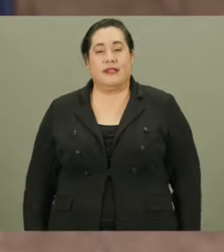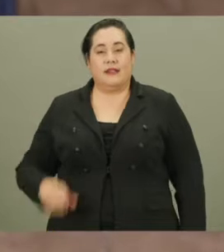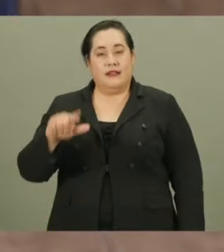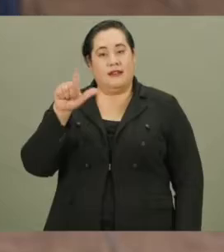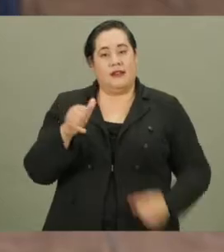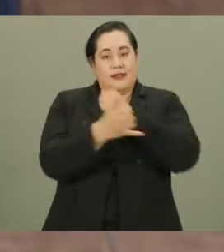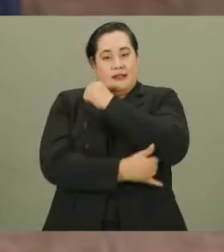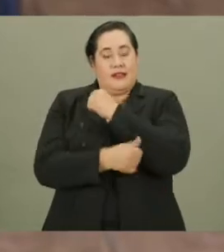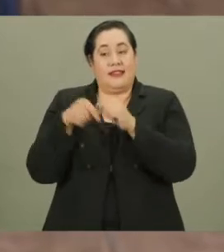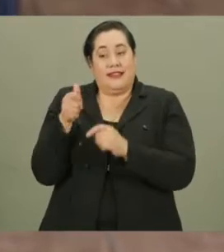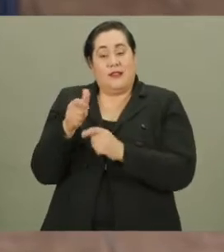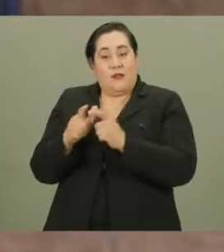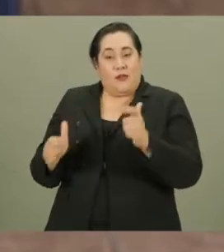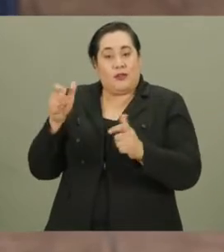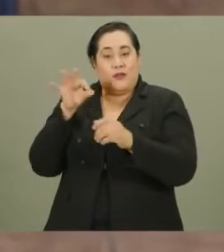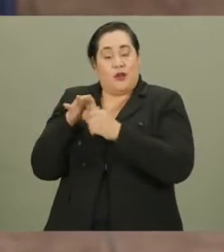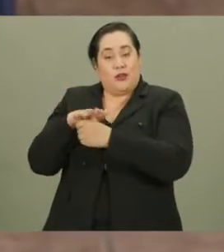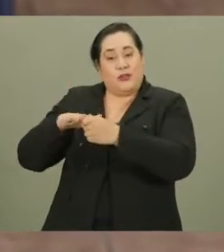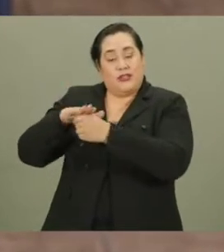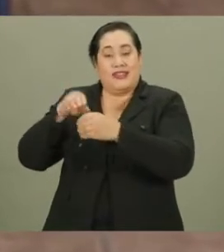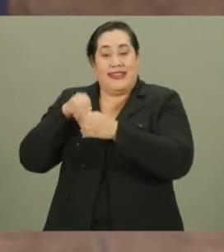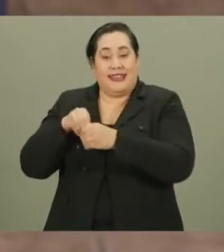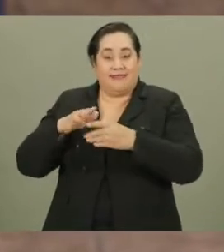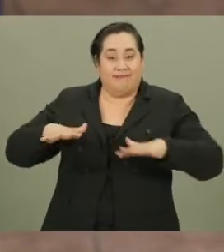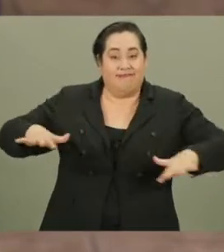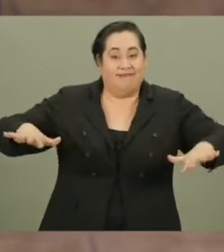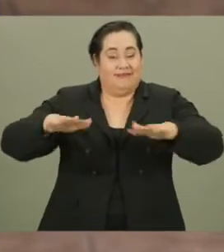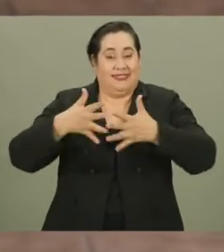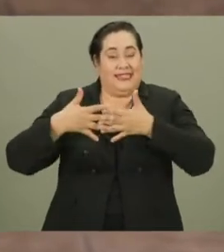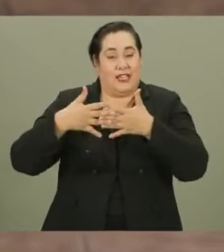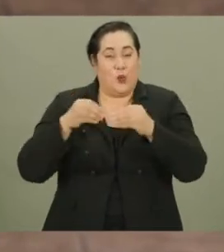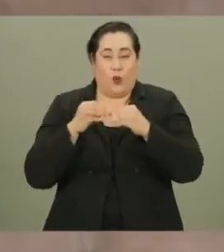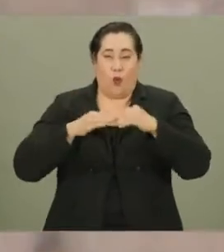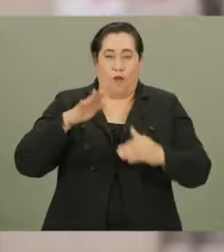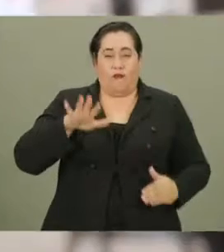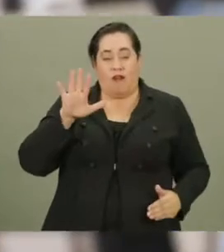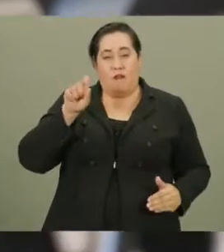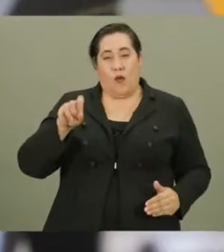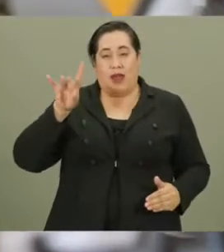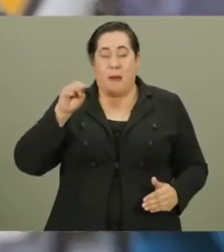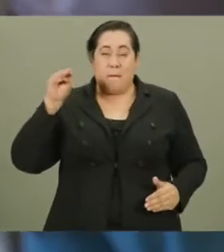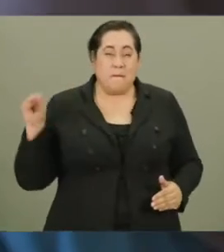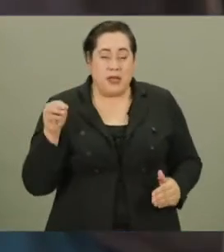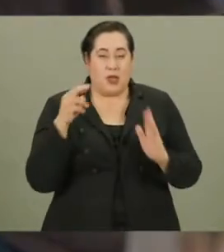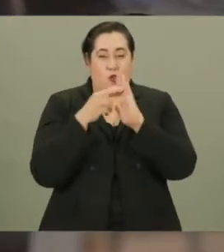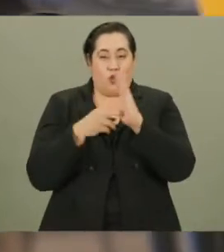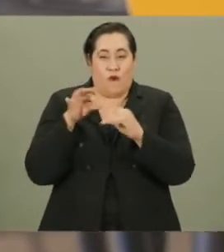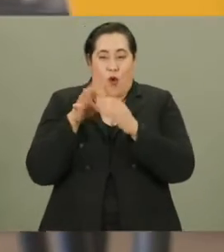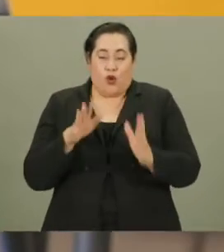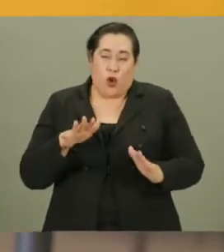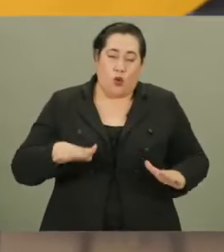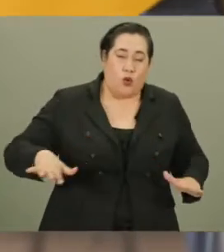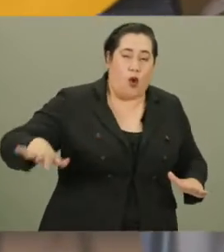Los Angeles County is the largest voting jurisdiction in the nation with more than 5.8 million registered